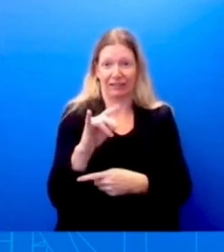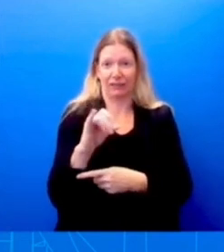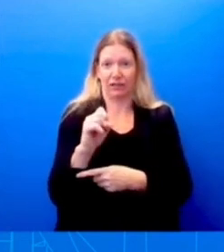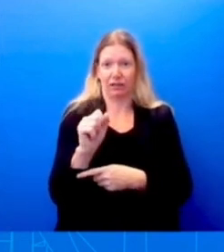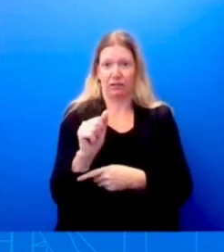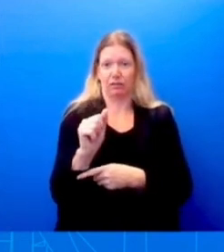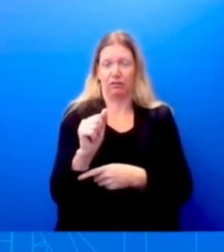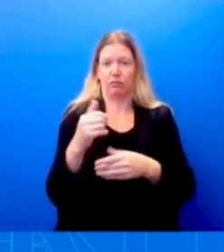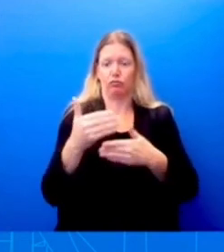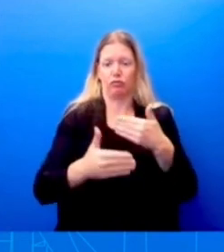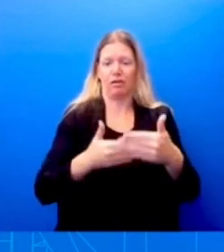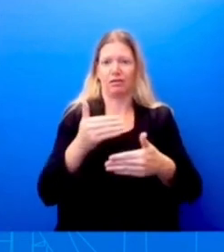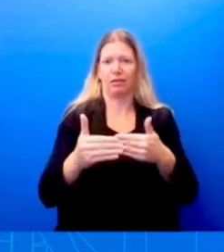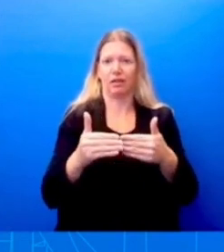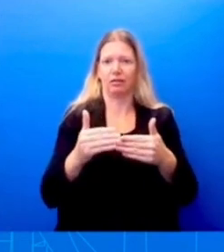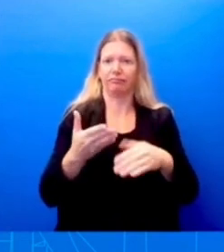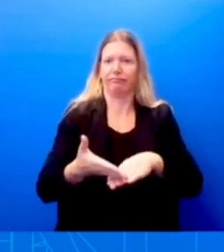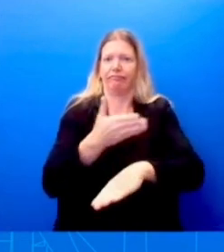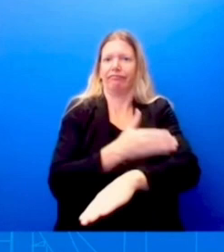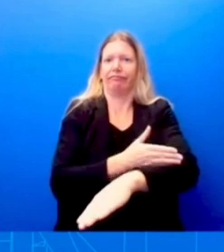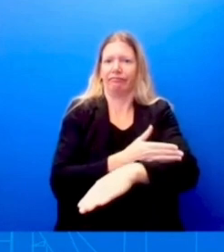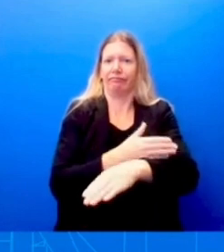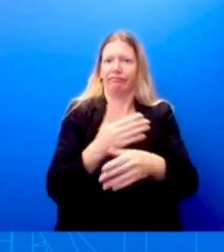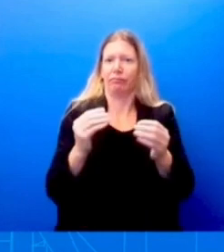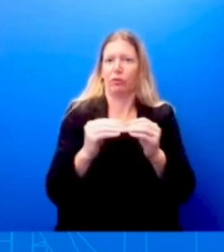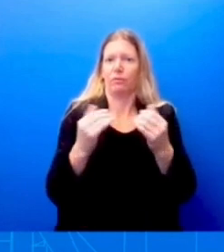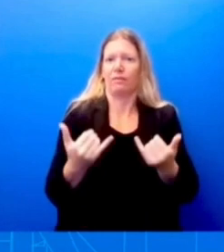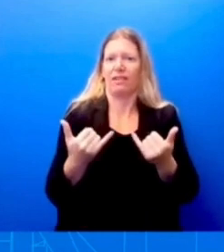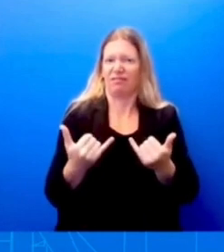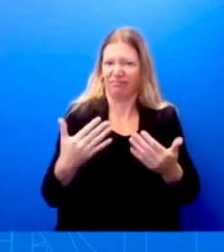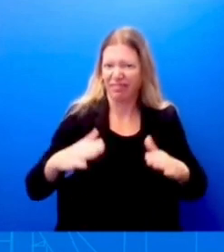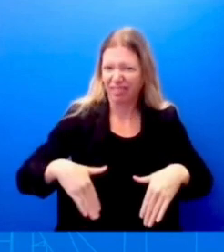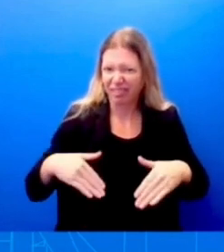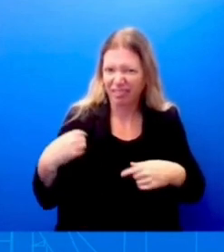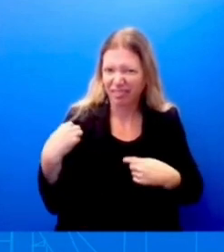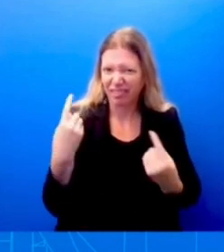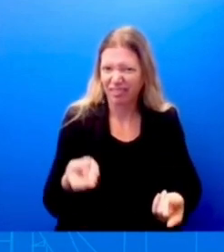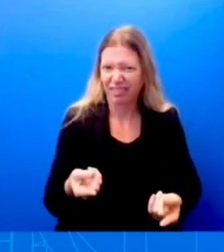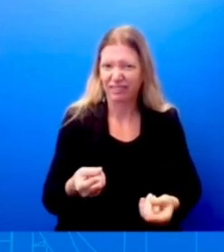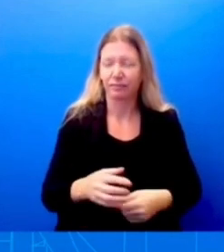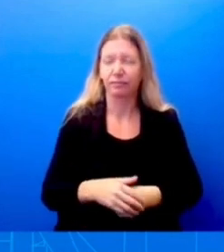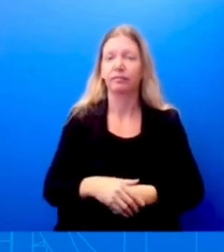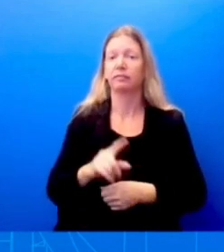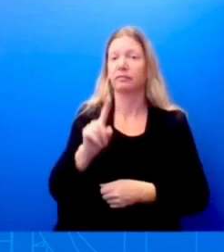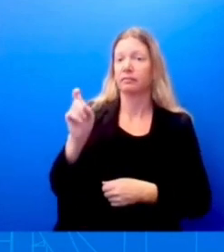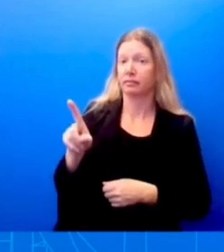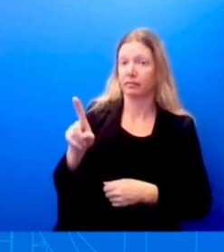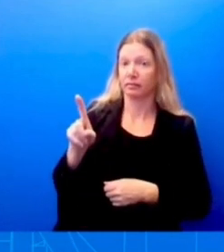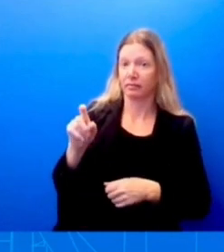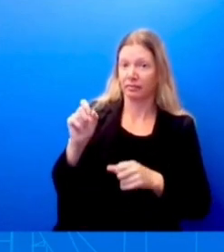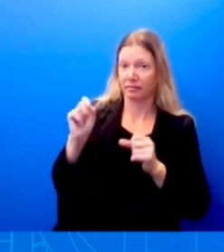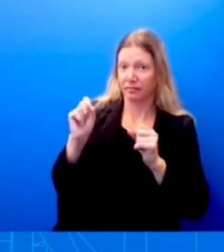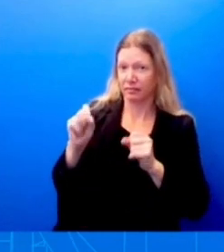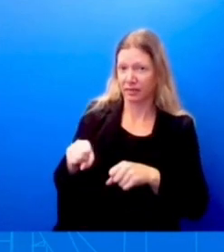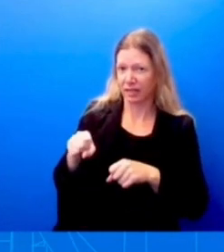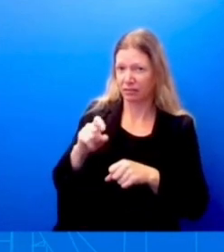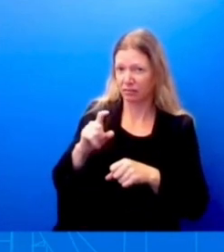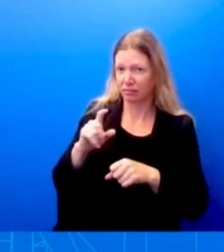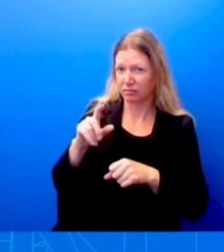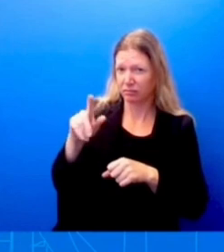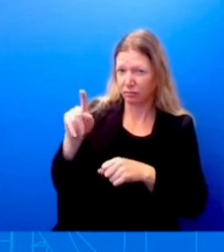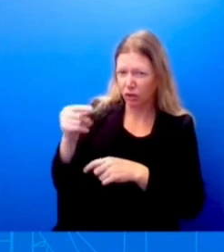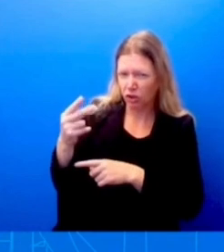to act. That's what they need to do. And can I ask you just briefly, can you talk about Thursday, the Philadelphia trip? What's, what's the plan?